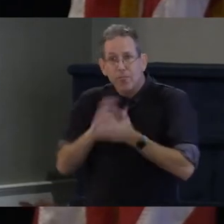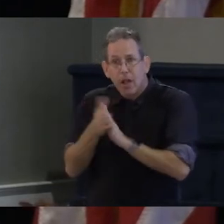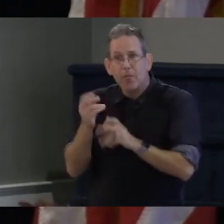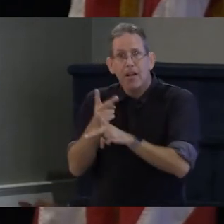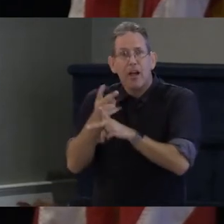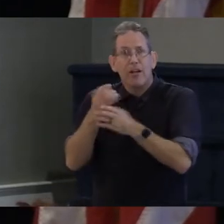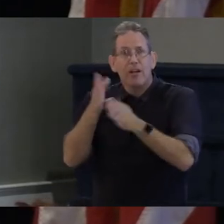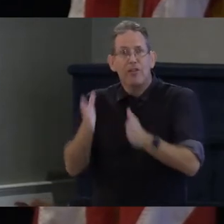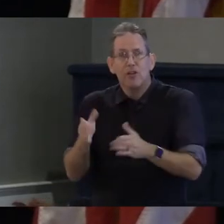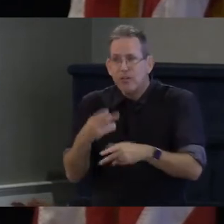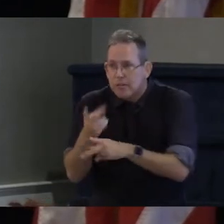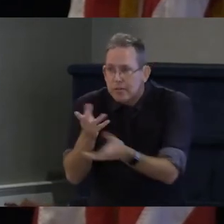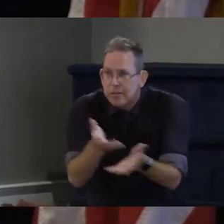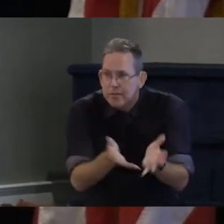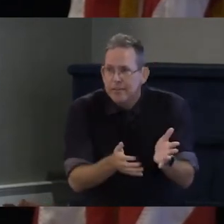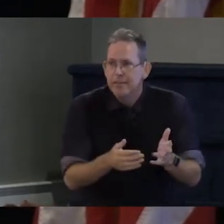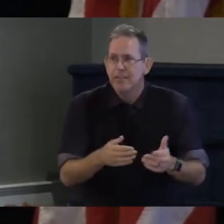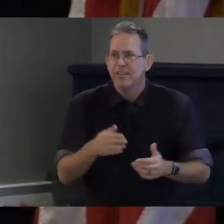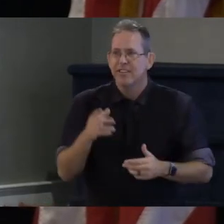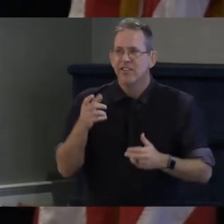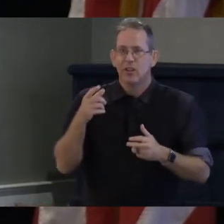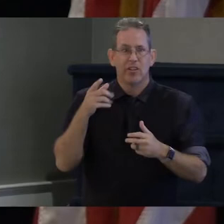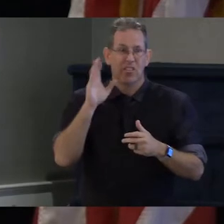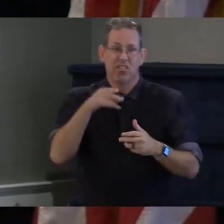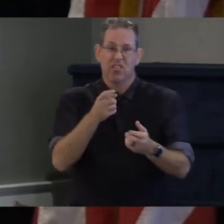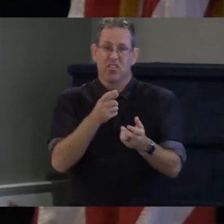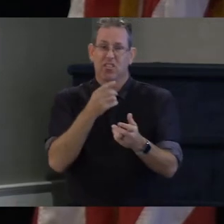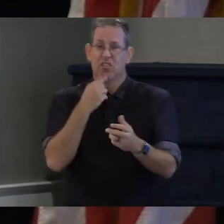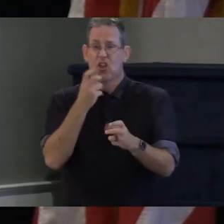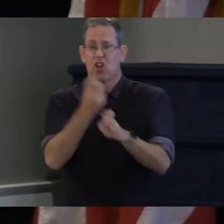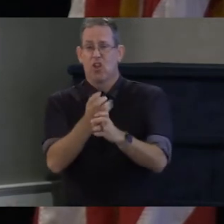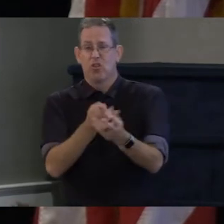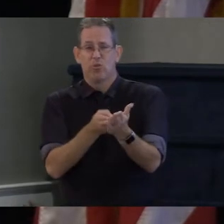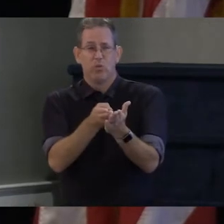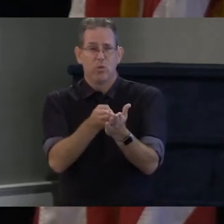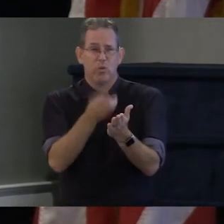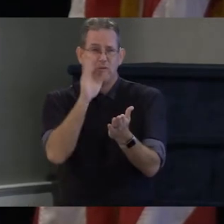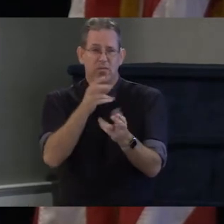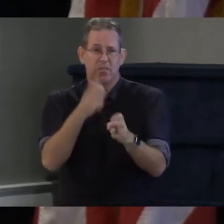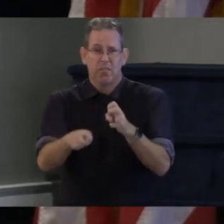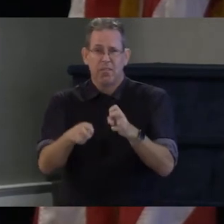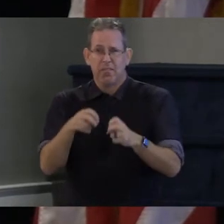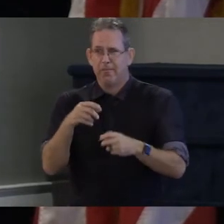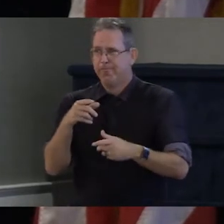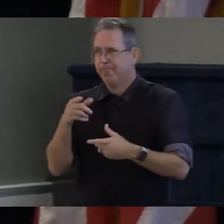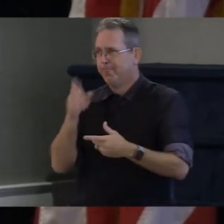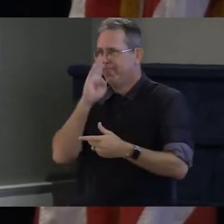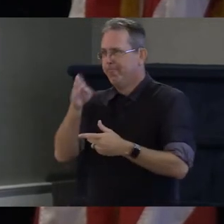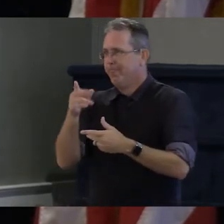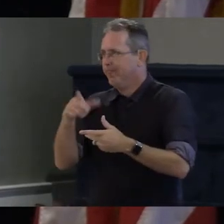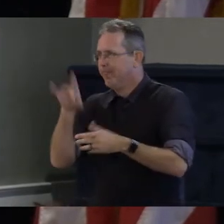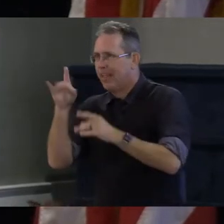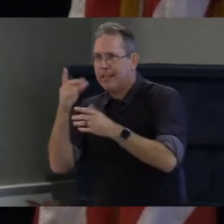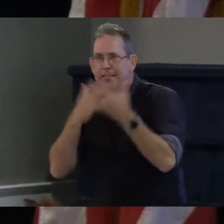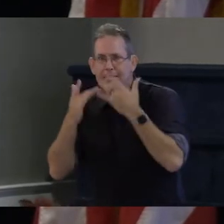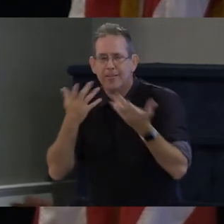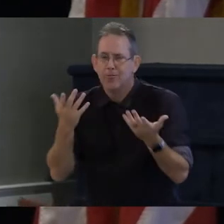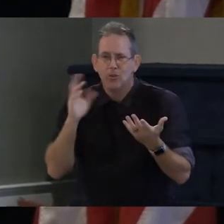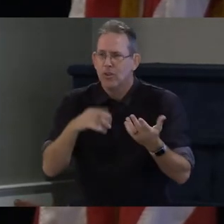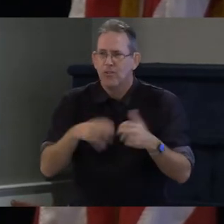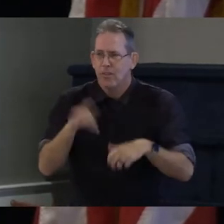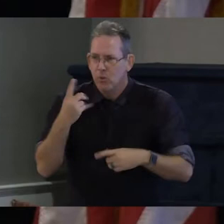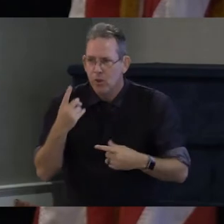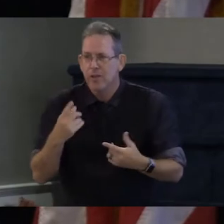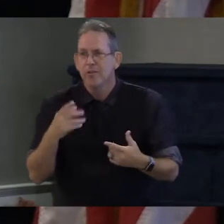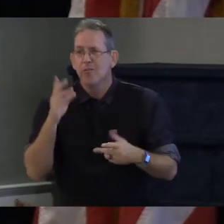ugly truth uh we can use money we can use tax incentives and other things like that to encourage people to go into